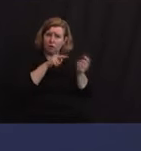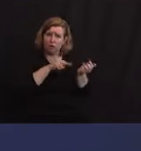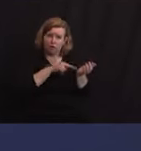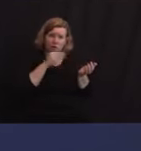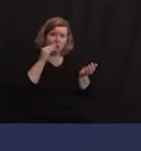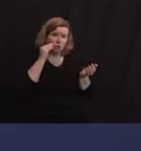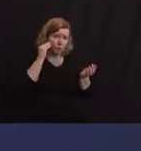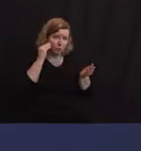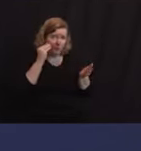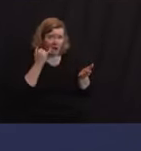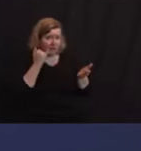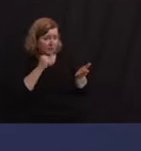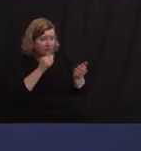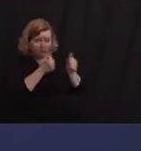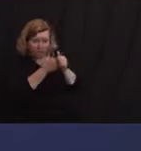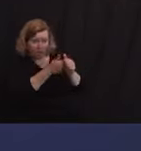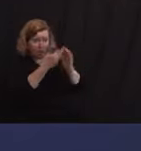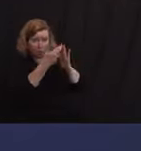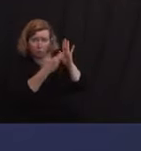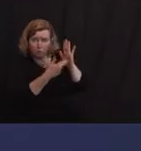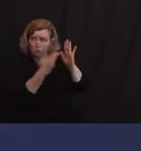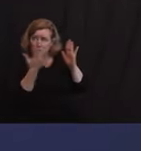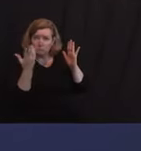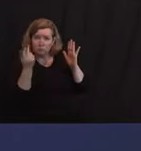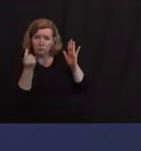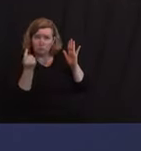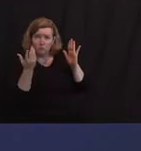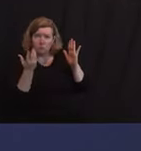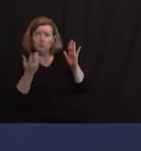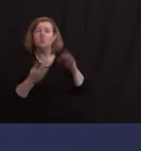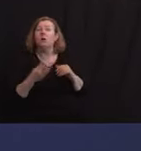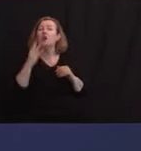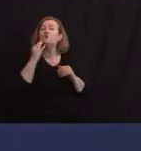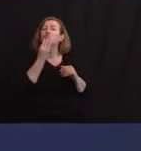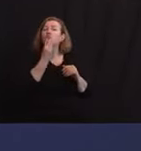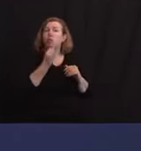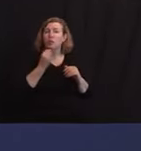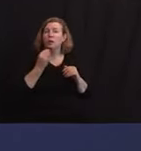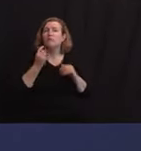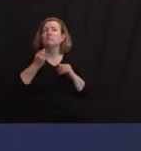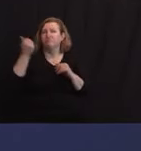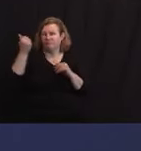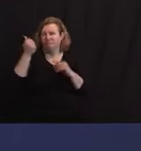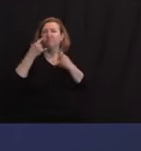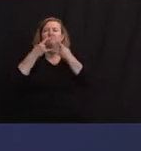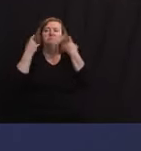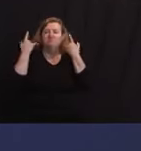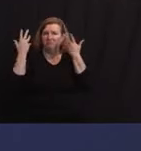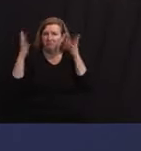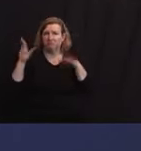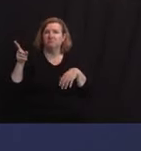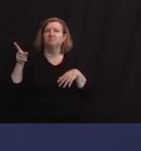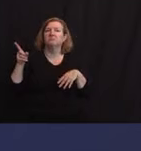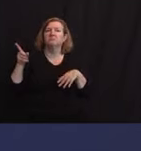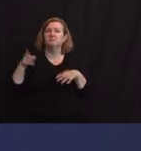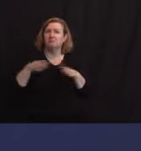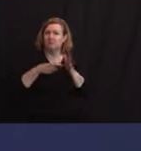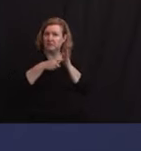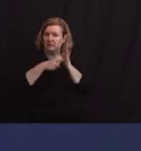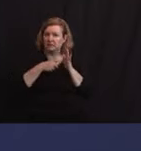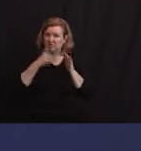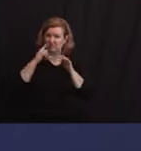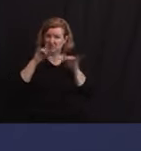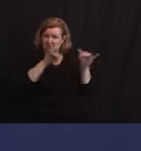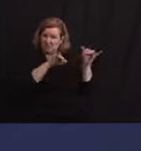about? Israel has removed its outdoor mask mandate. Are you considering something similar? Because it's been shown that there's very little